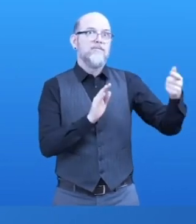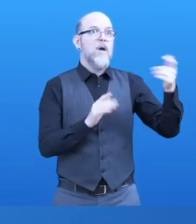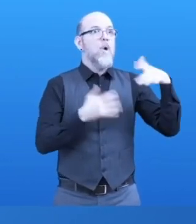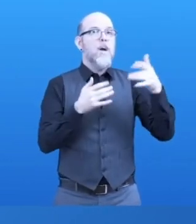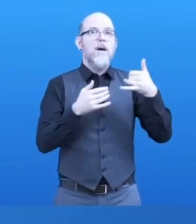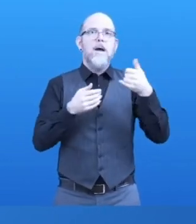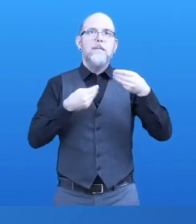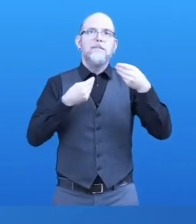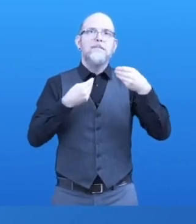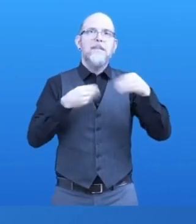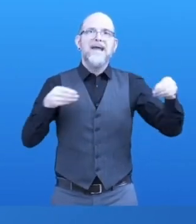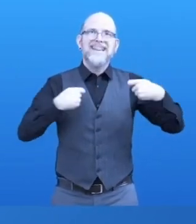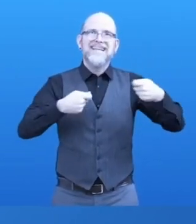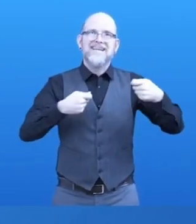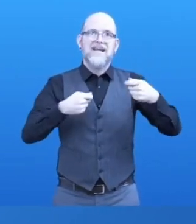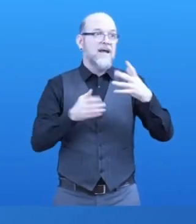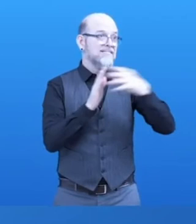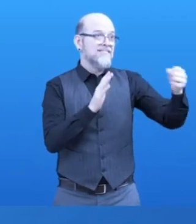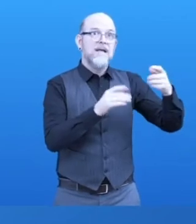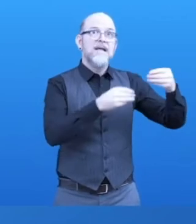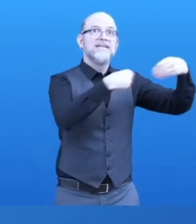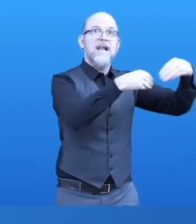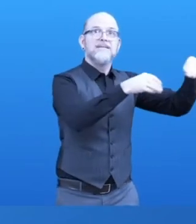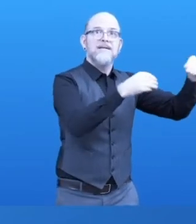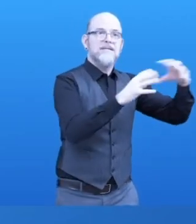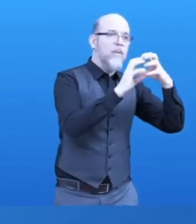Land animated TV series. Can you help?